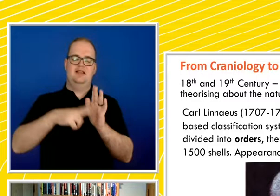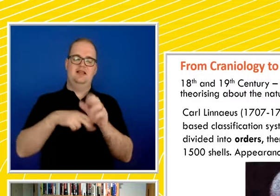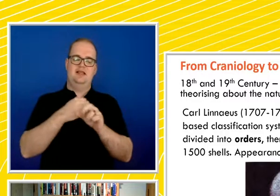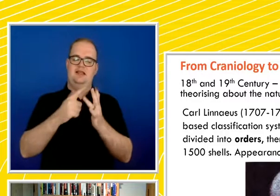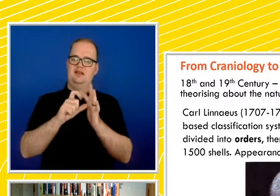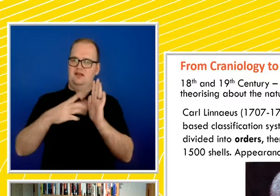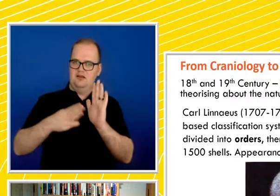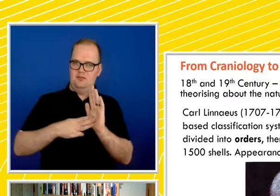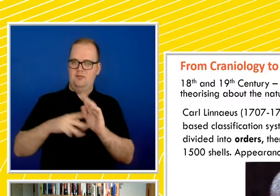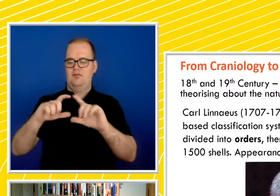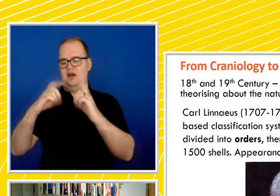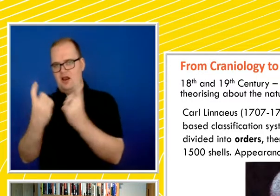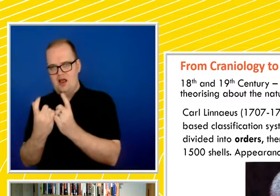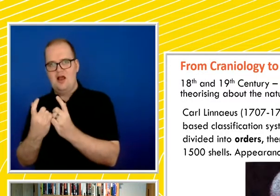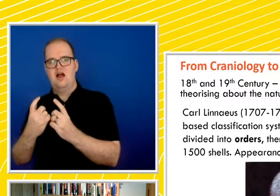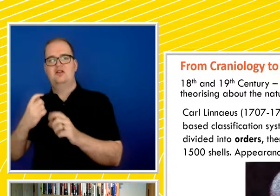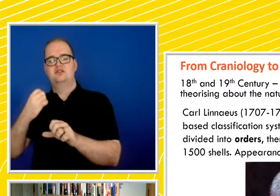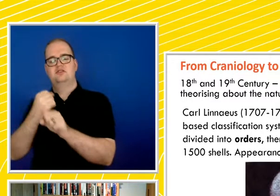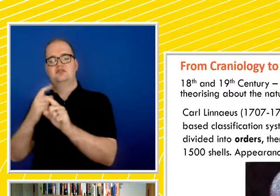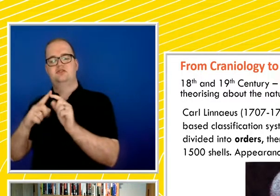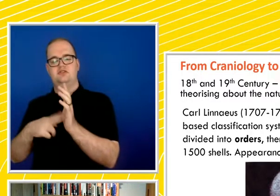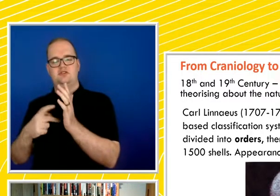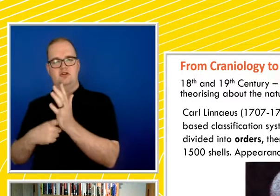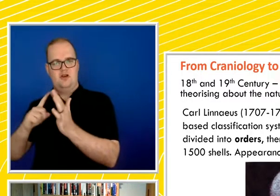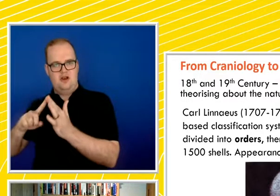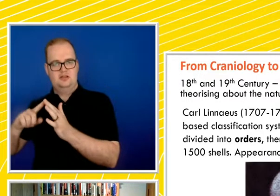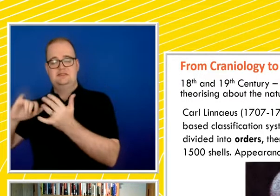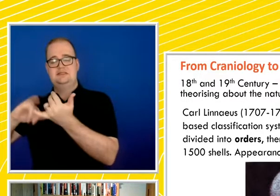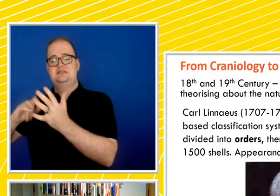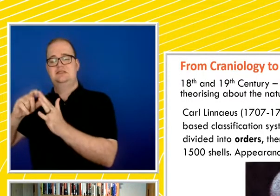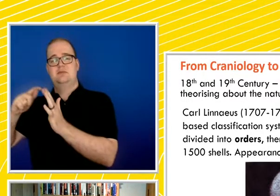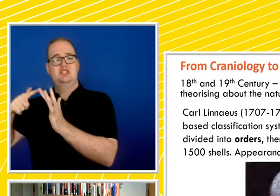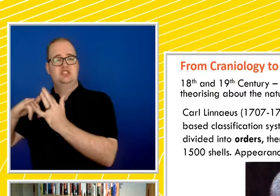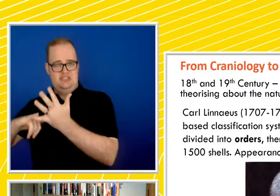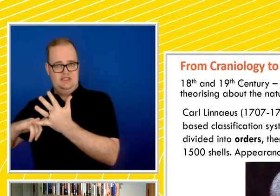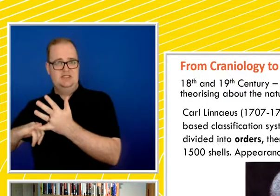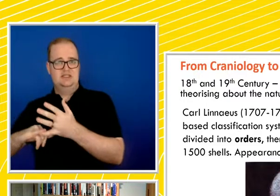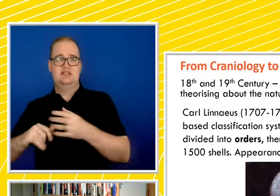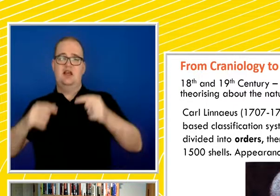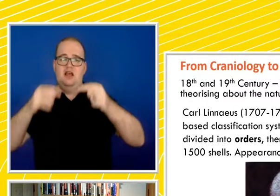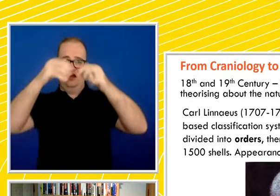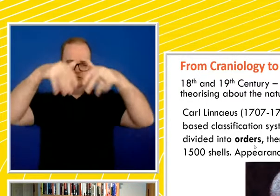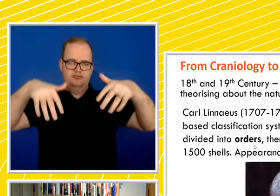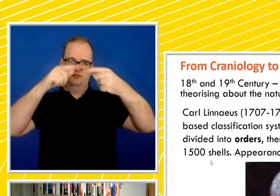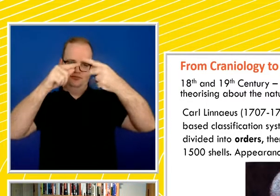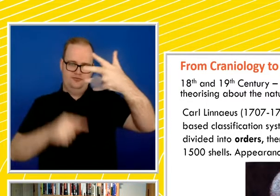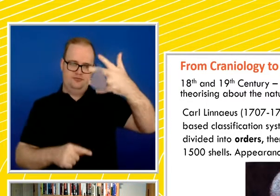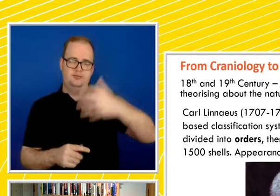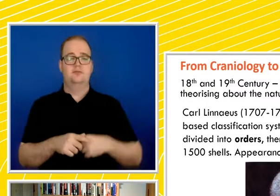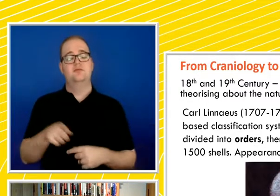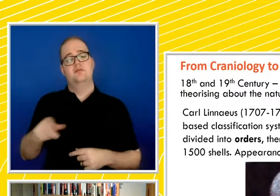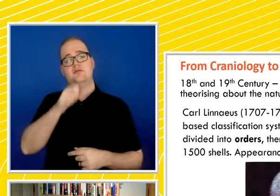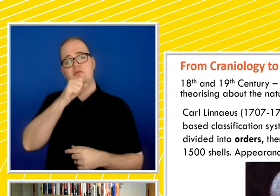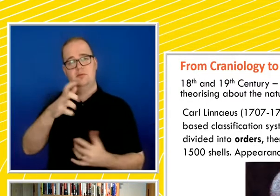genera, and species. He collected from the natural world over 14,000 plants, 3,000 insects,